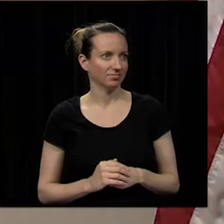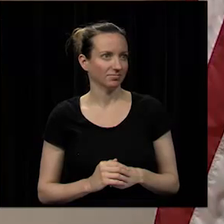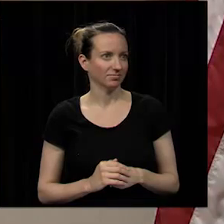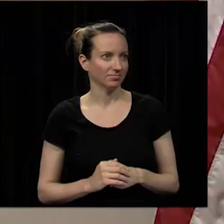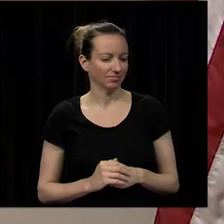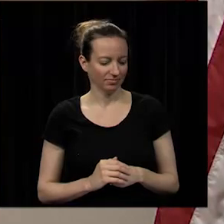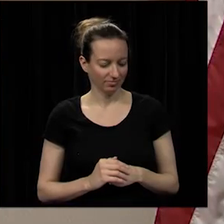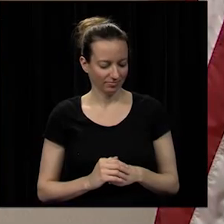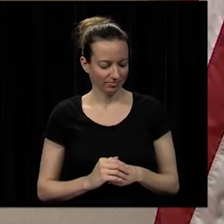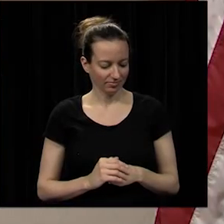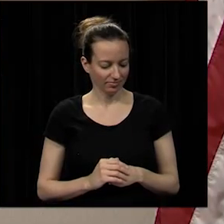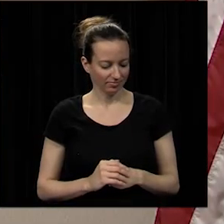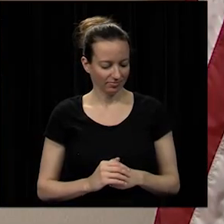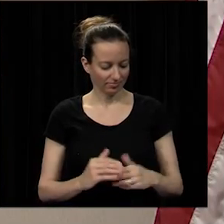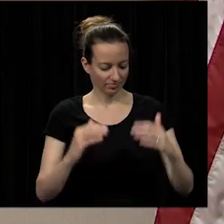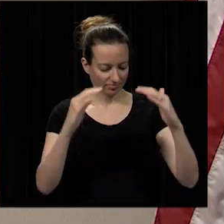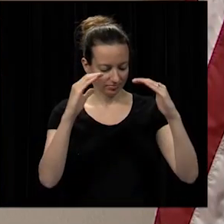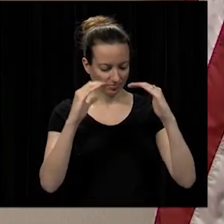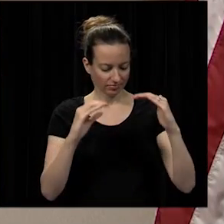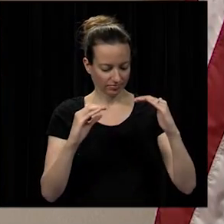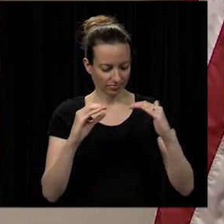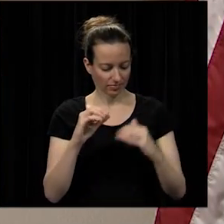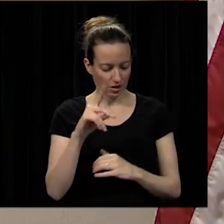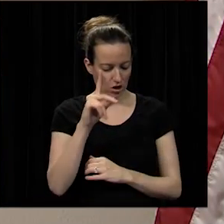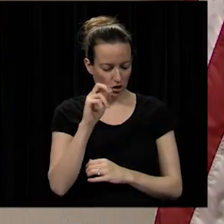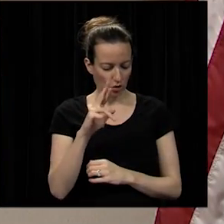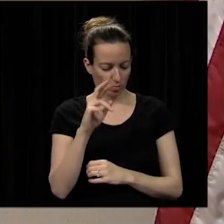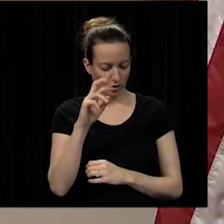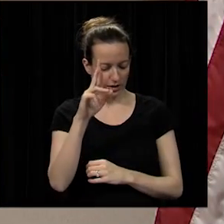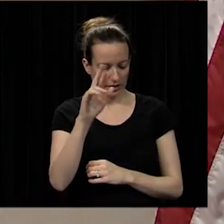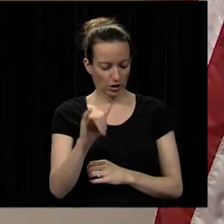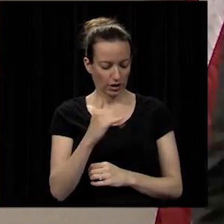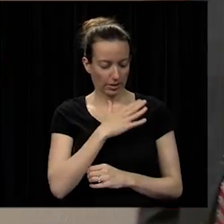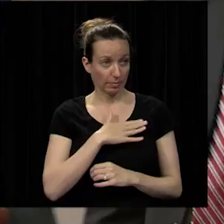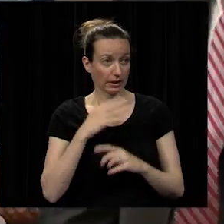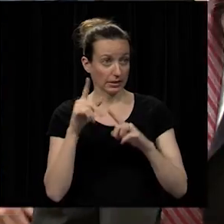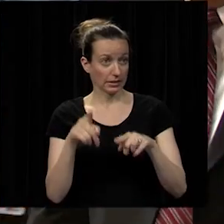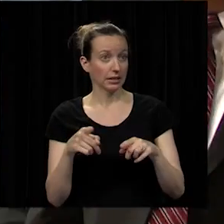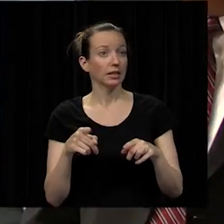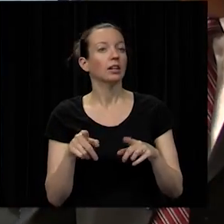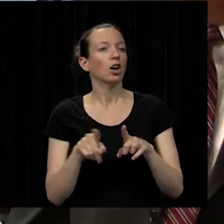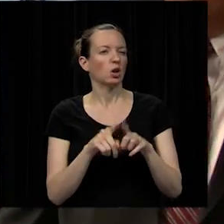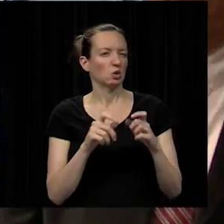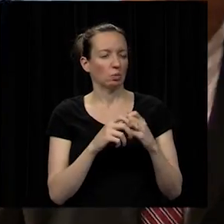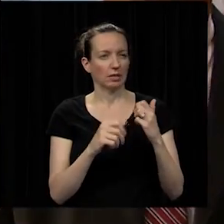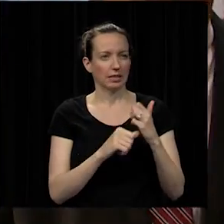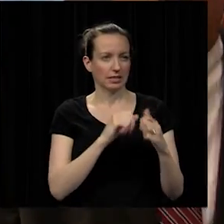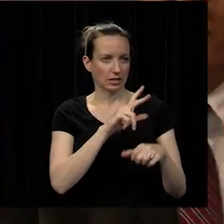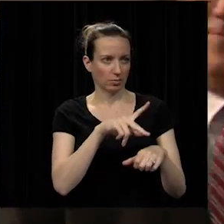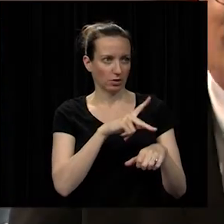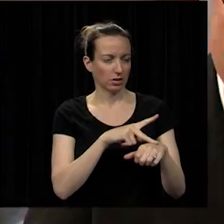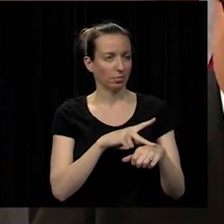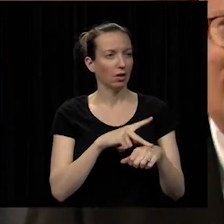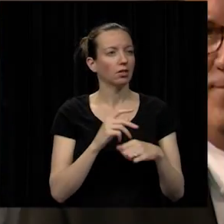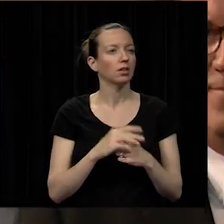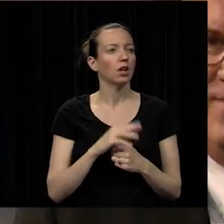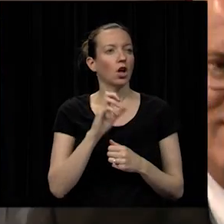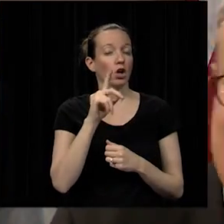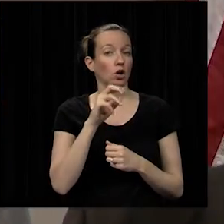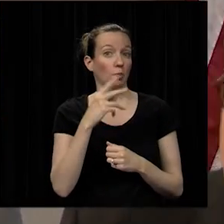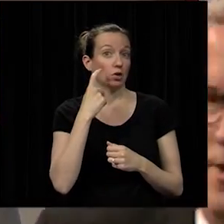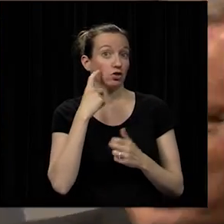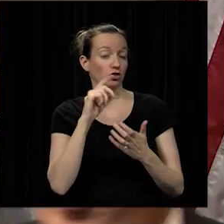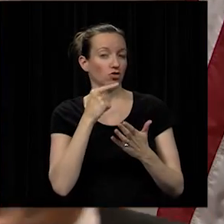Our next recognition is of Cooper Ury. Cooper, if you could come forward, along with Assistant Principal Chad Bruckhuizen. Cooper just